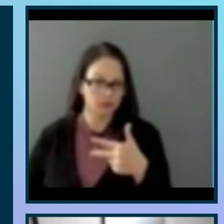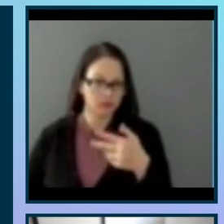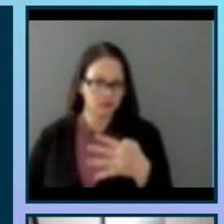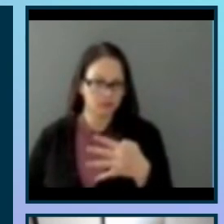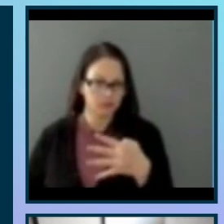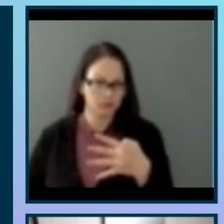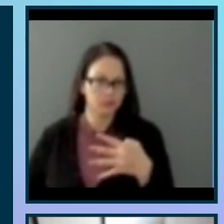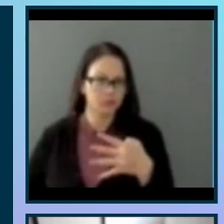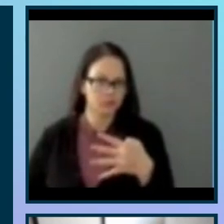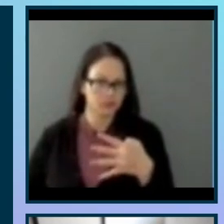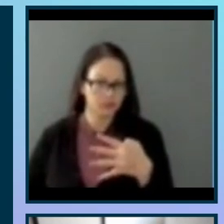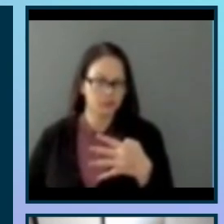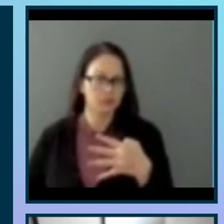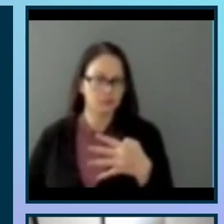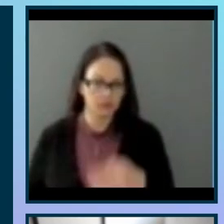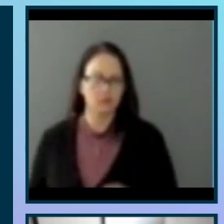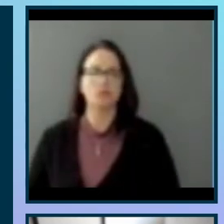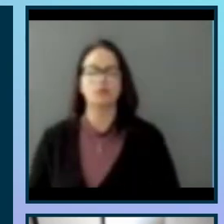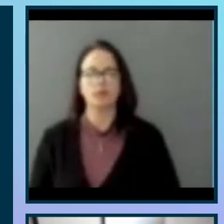need descriptive alternative text.